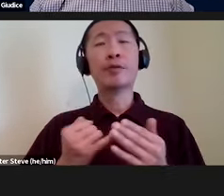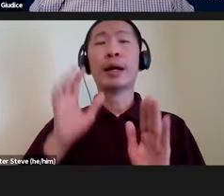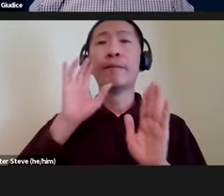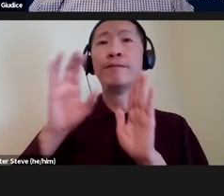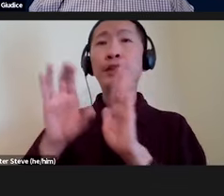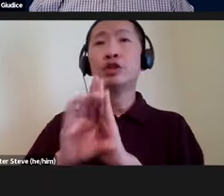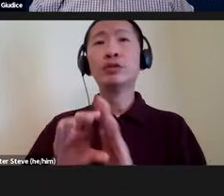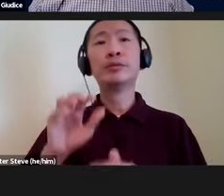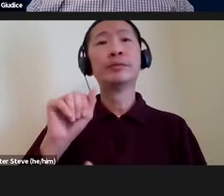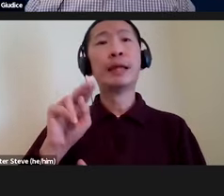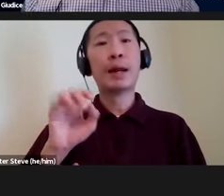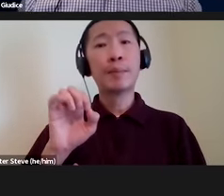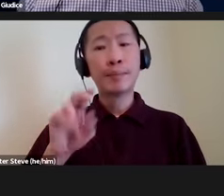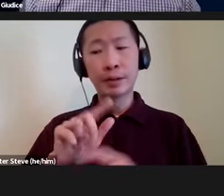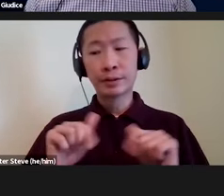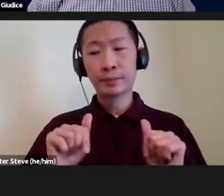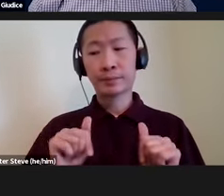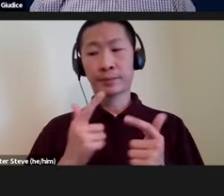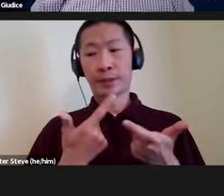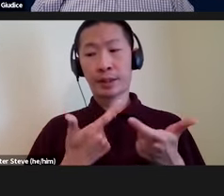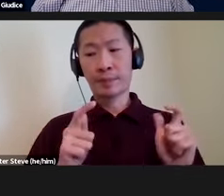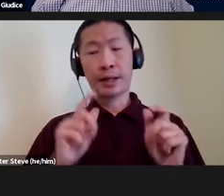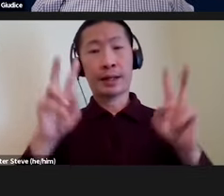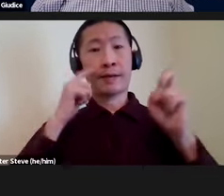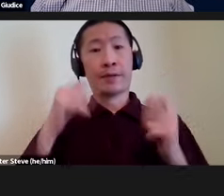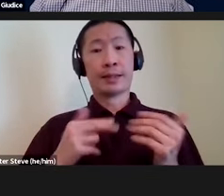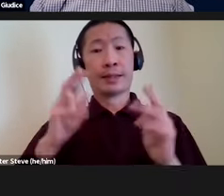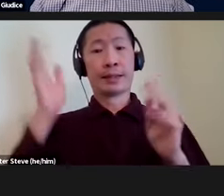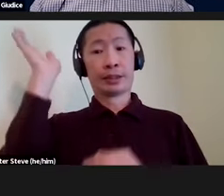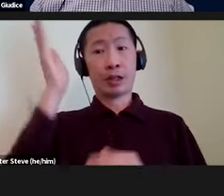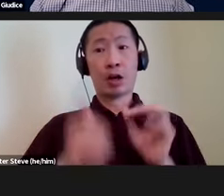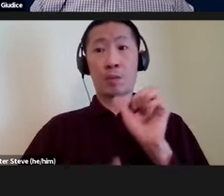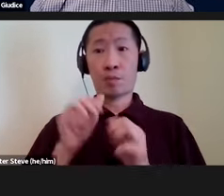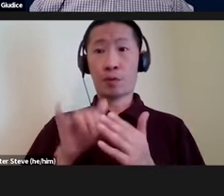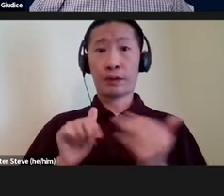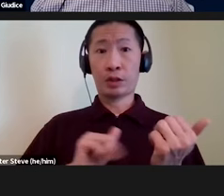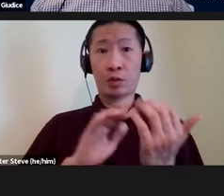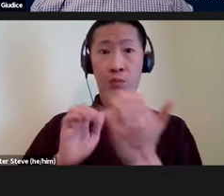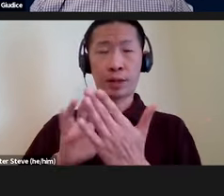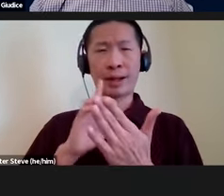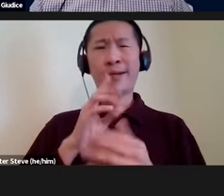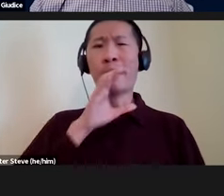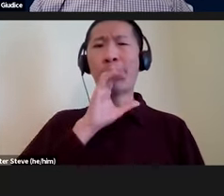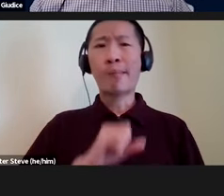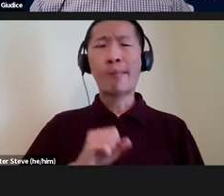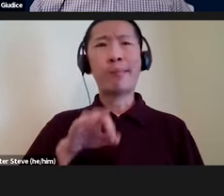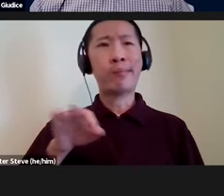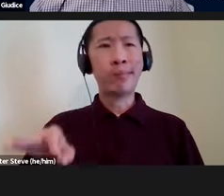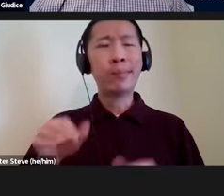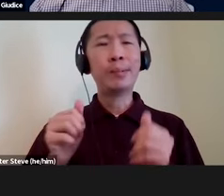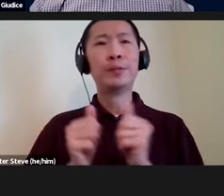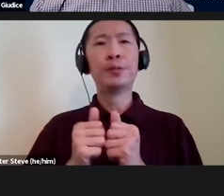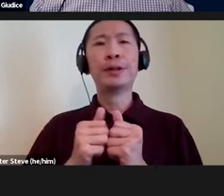have you. All major theme of this talk is that most of these approaches are outdated in terms of